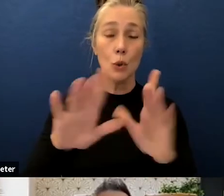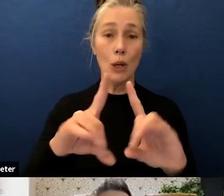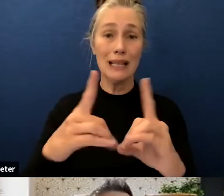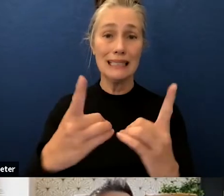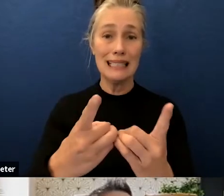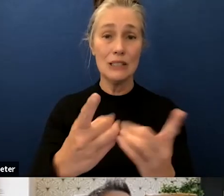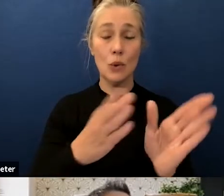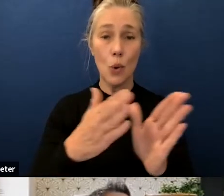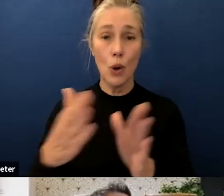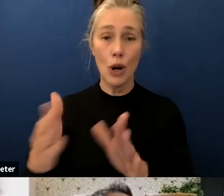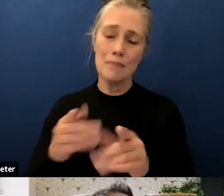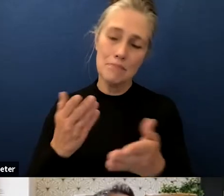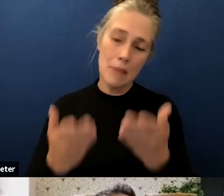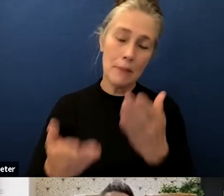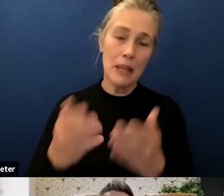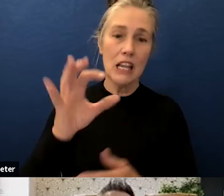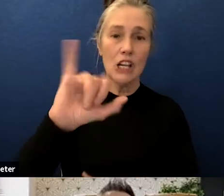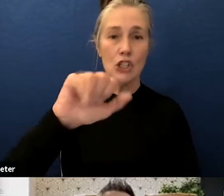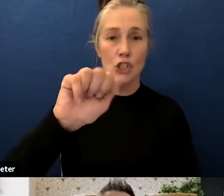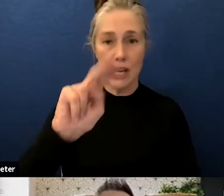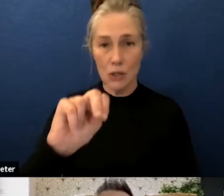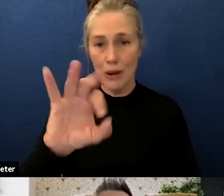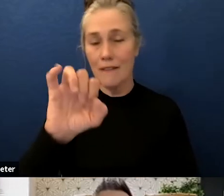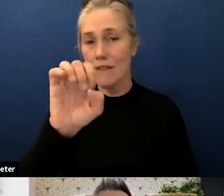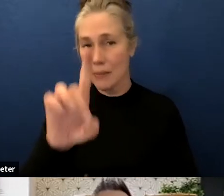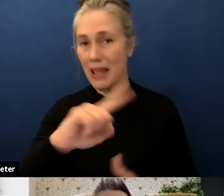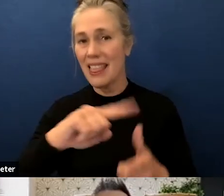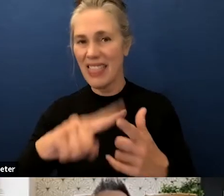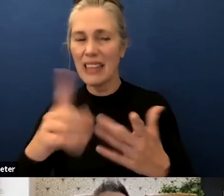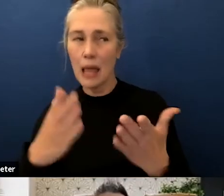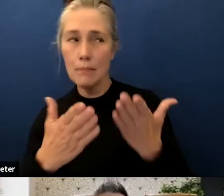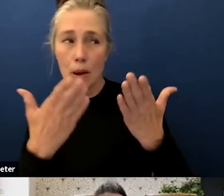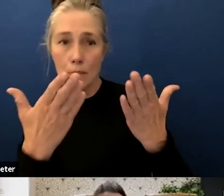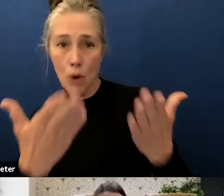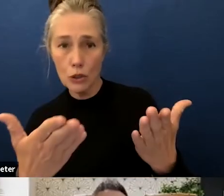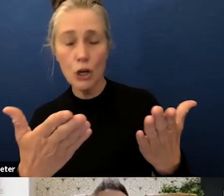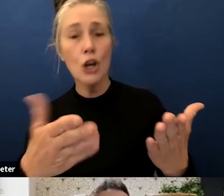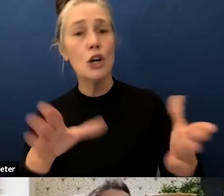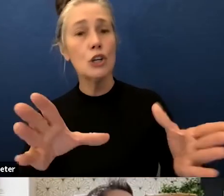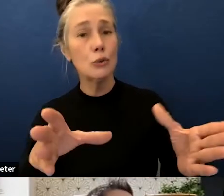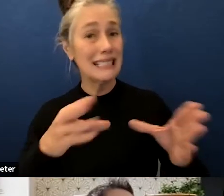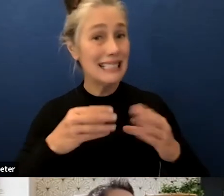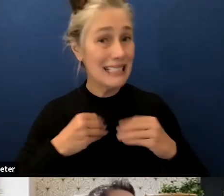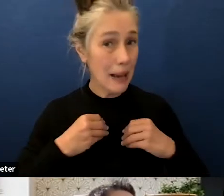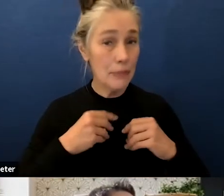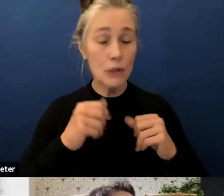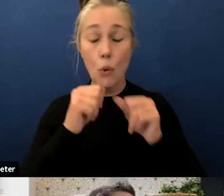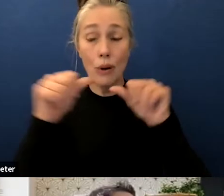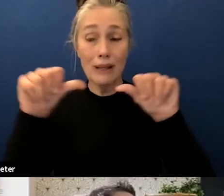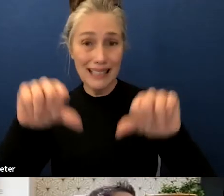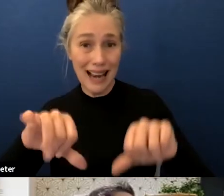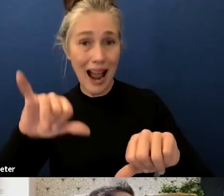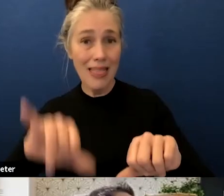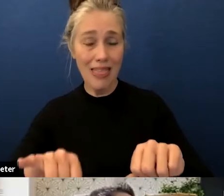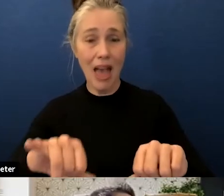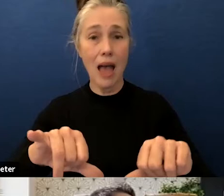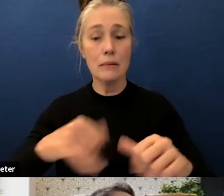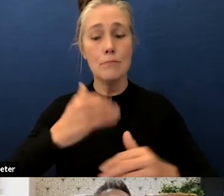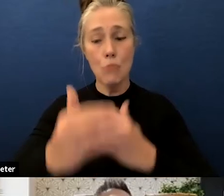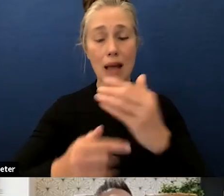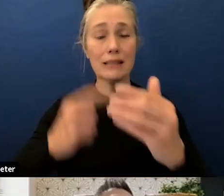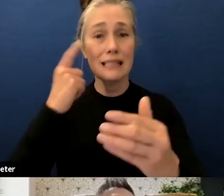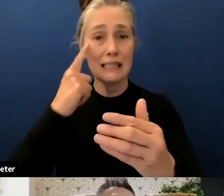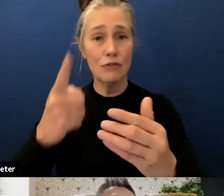and february at which time they can make a motion to approve or deny the redistricting process next slide please